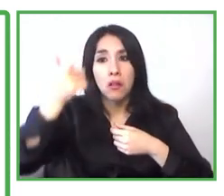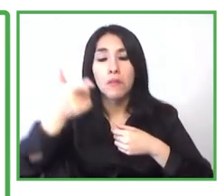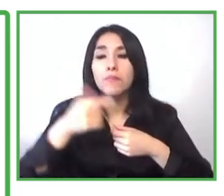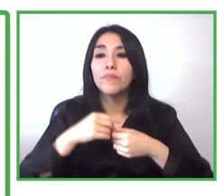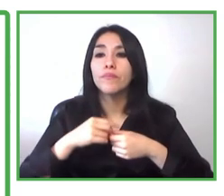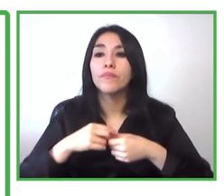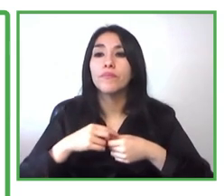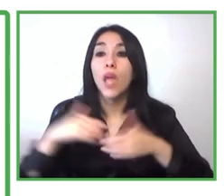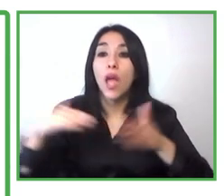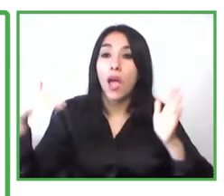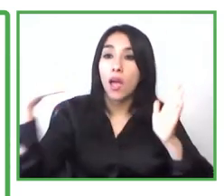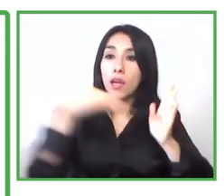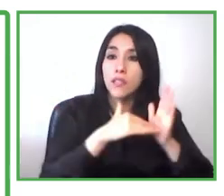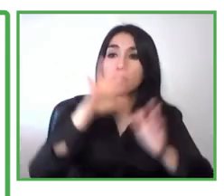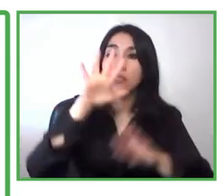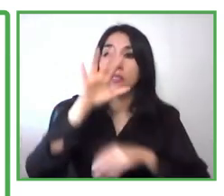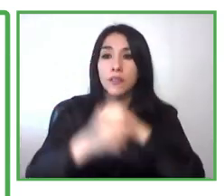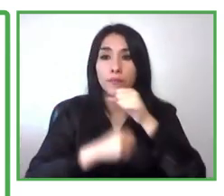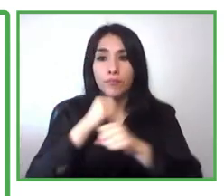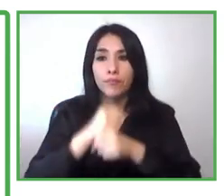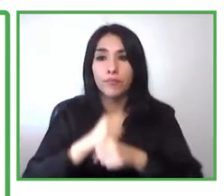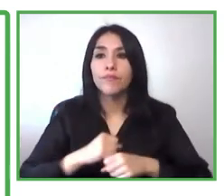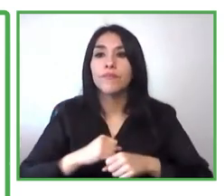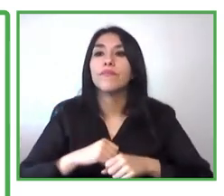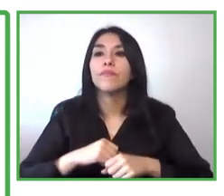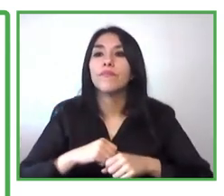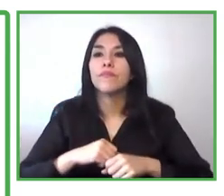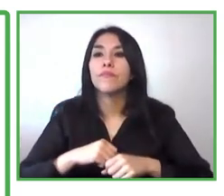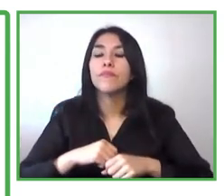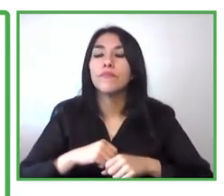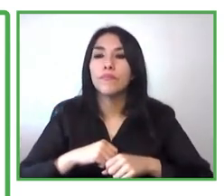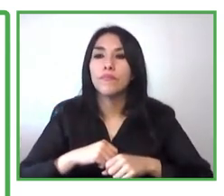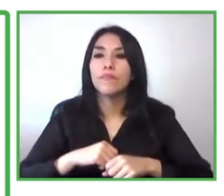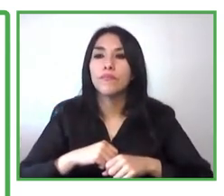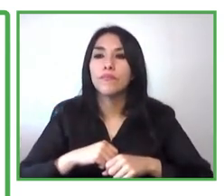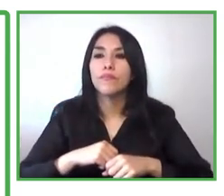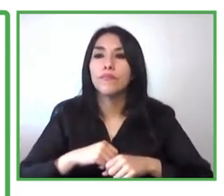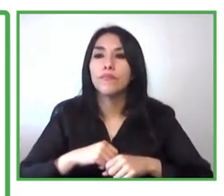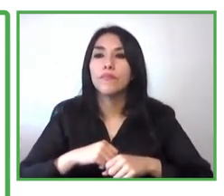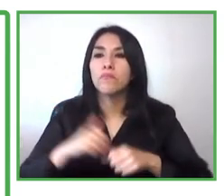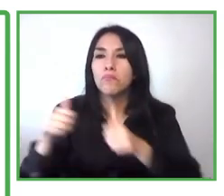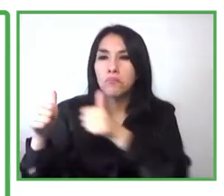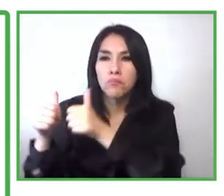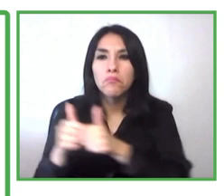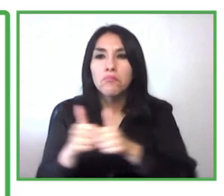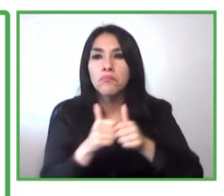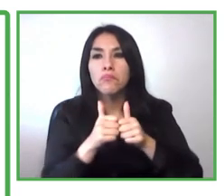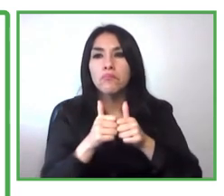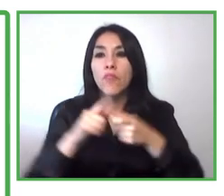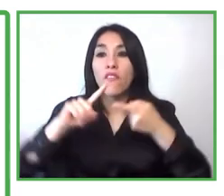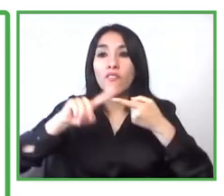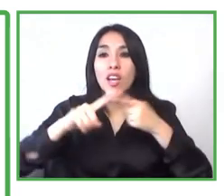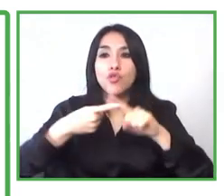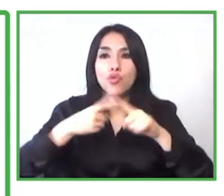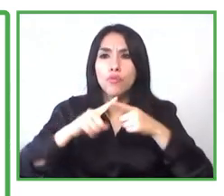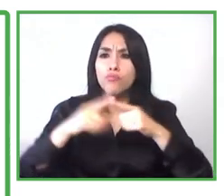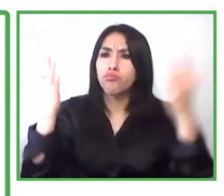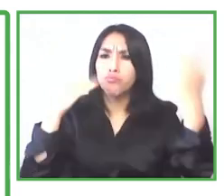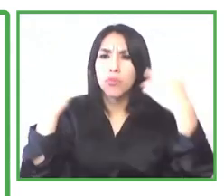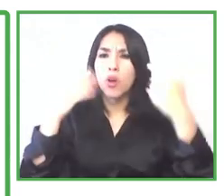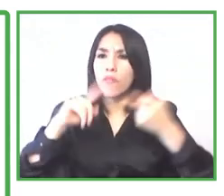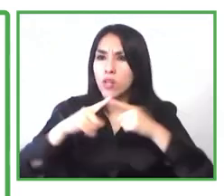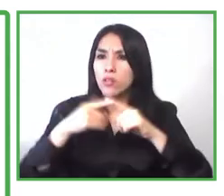who took me to live with him in his house and who taught me how to use computer programs and